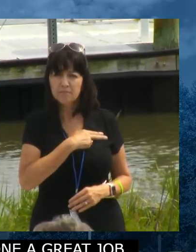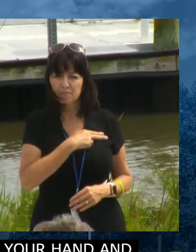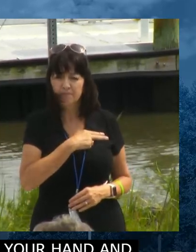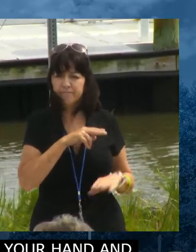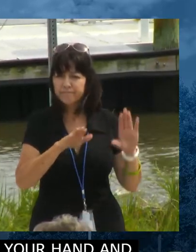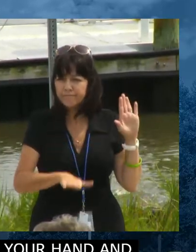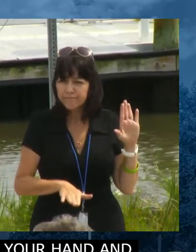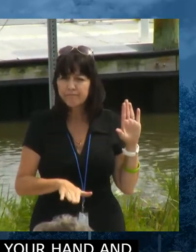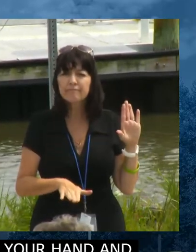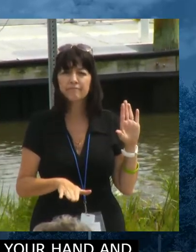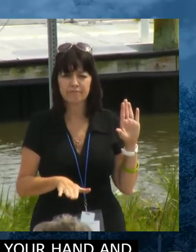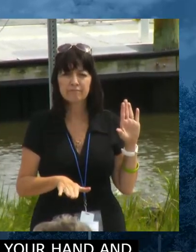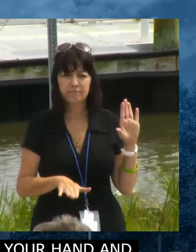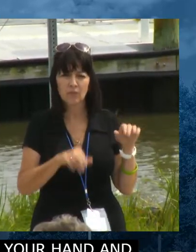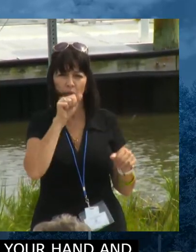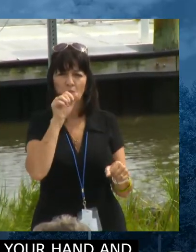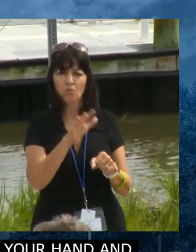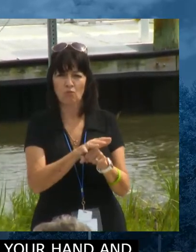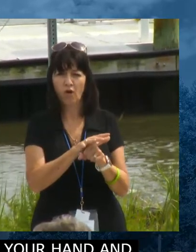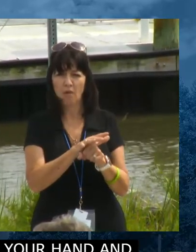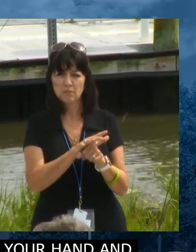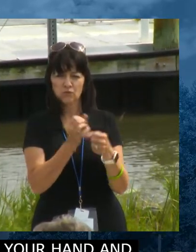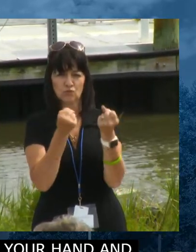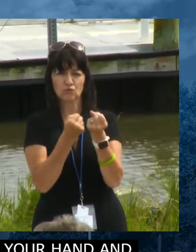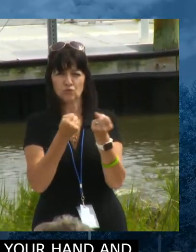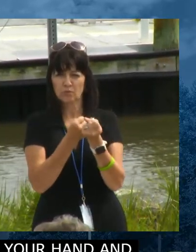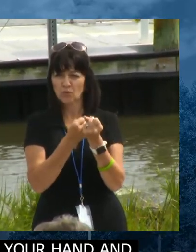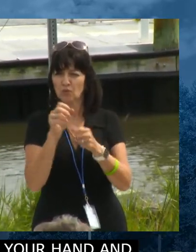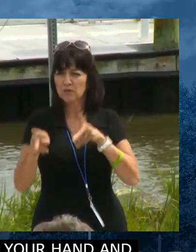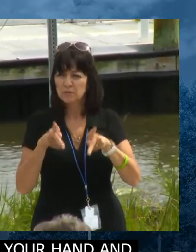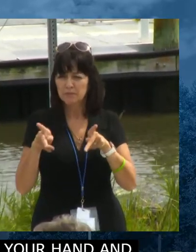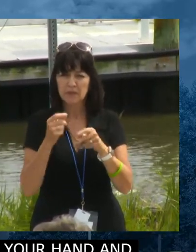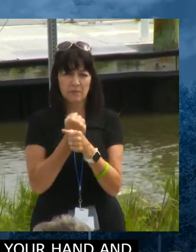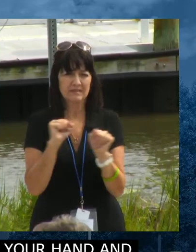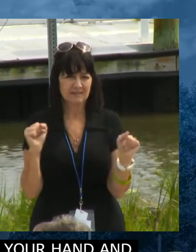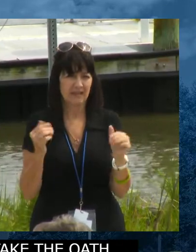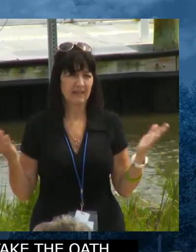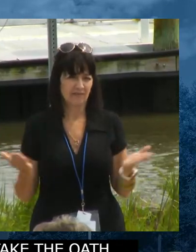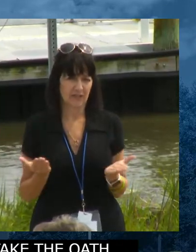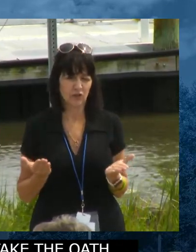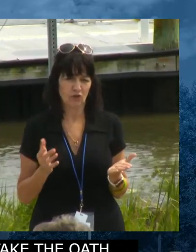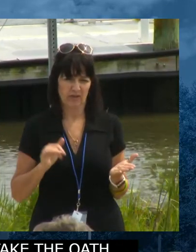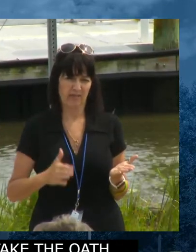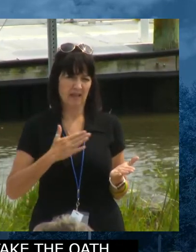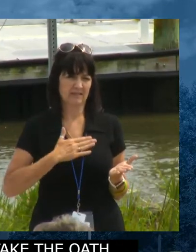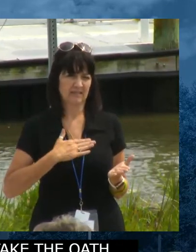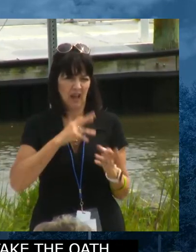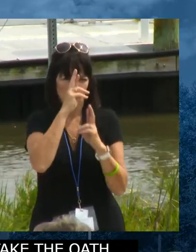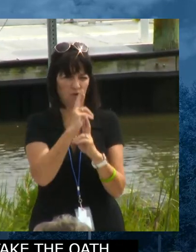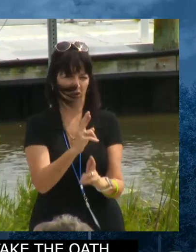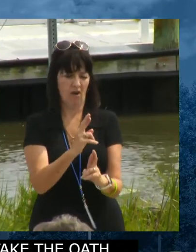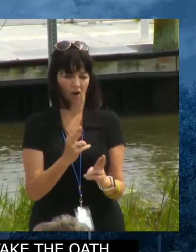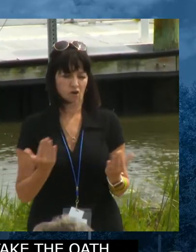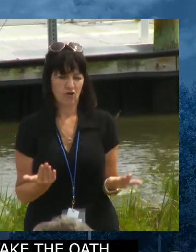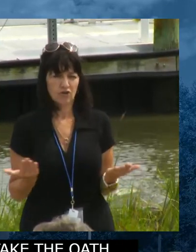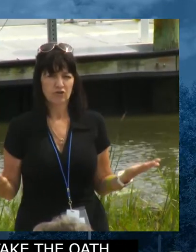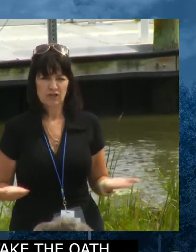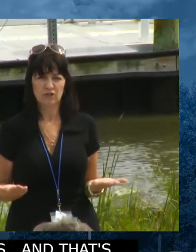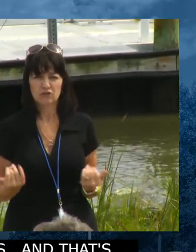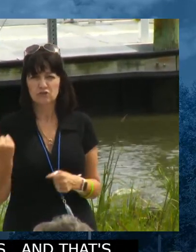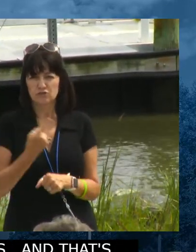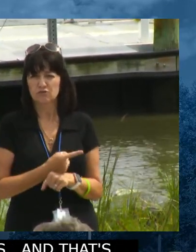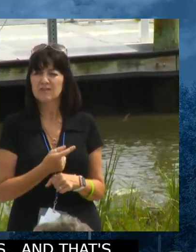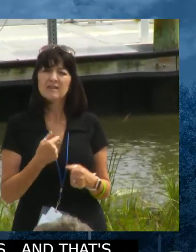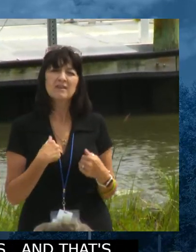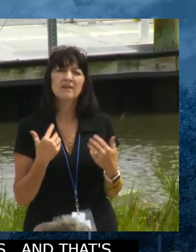Delawareans. And that's what we get the honor of doing here today. I wanted to speak very briefly because in addition